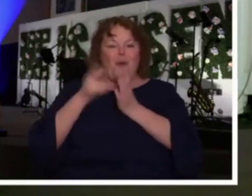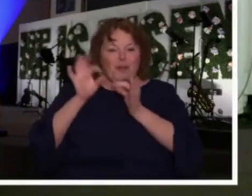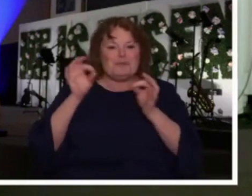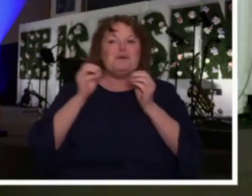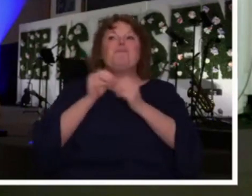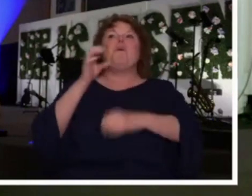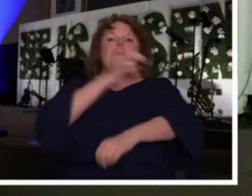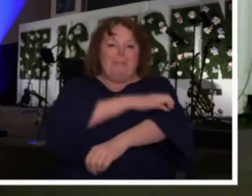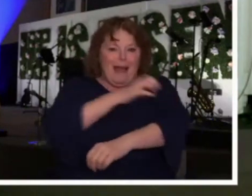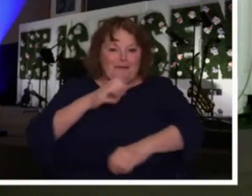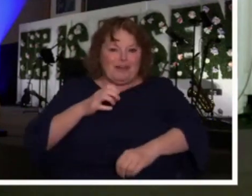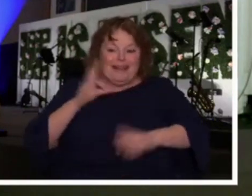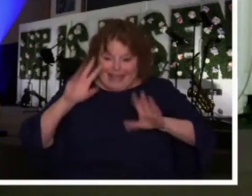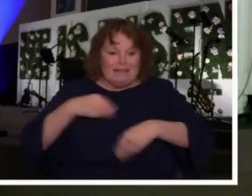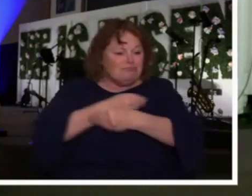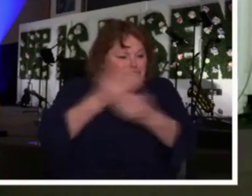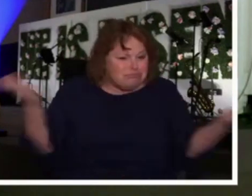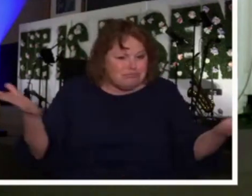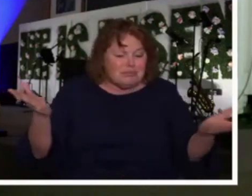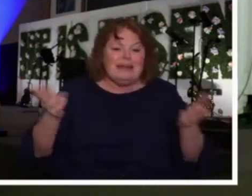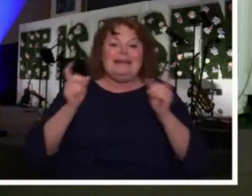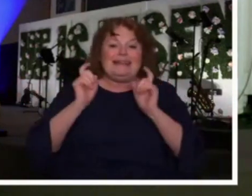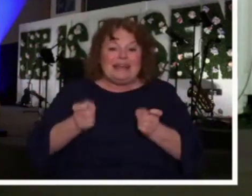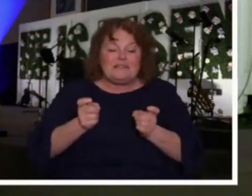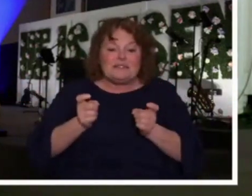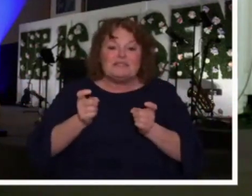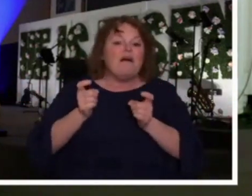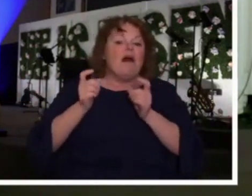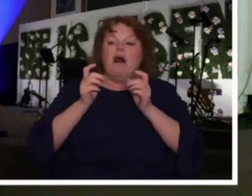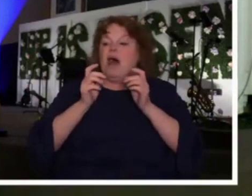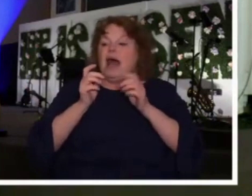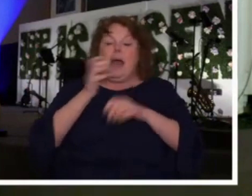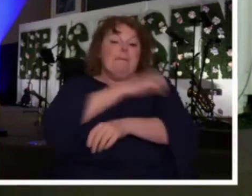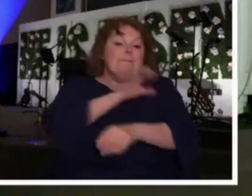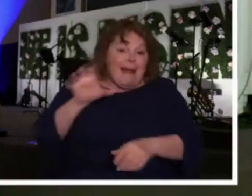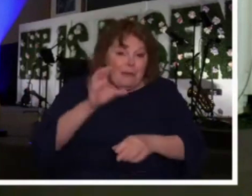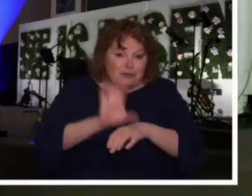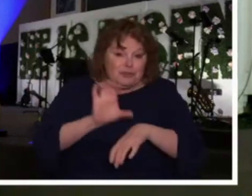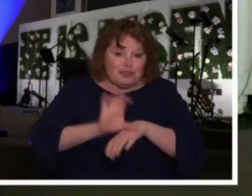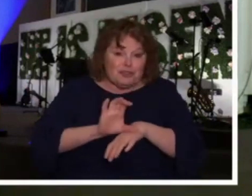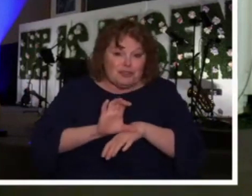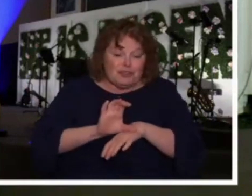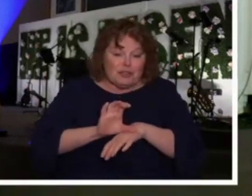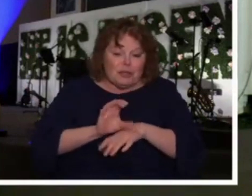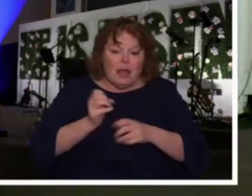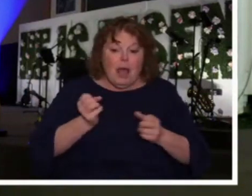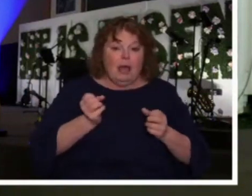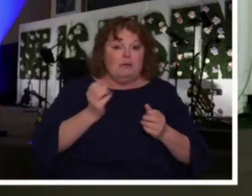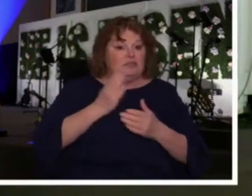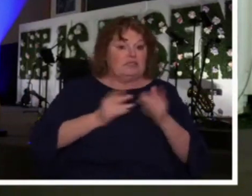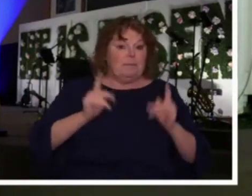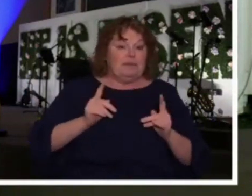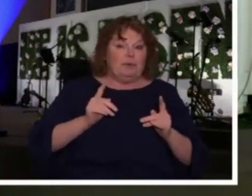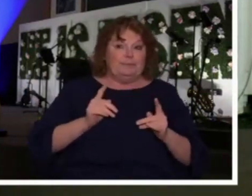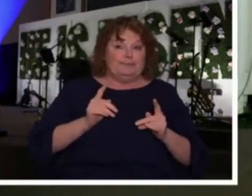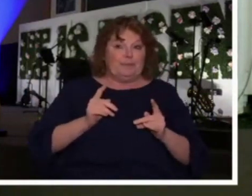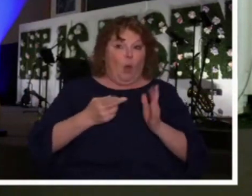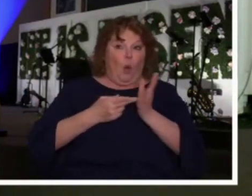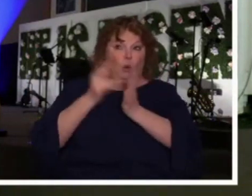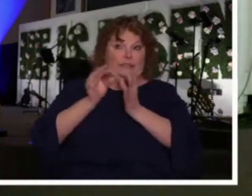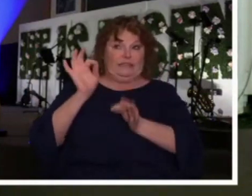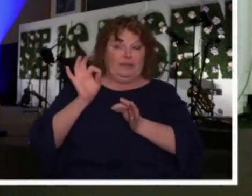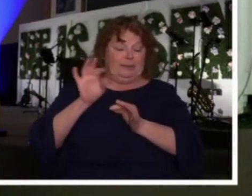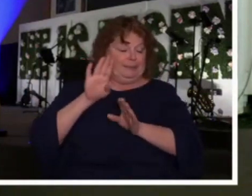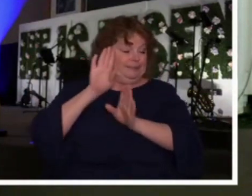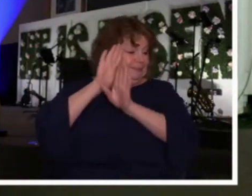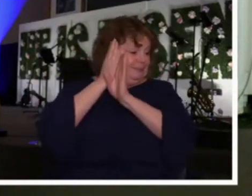and ministering to the church by simply ignoring them? And if we just ignore them, maybe they'll just disappear. Or do we not teach on them or